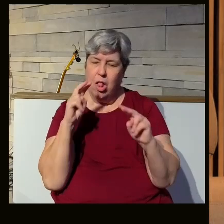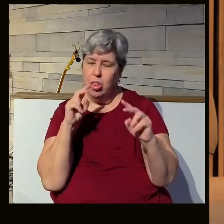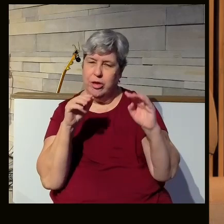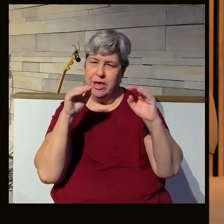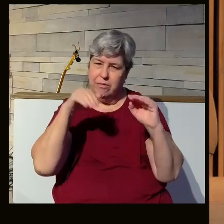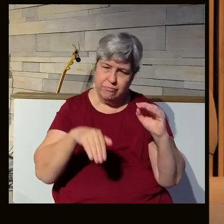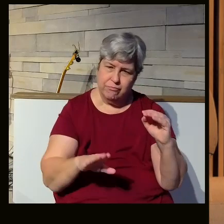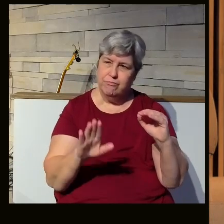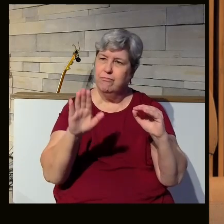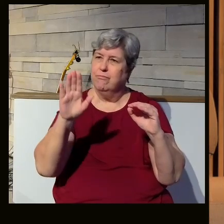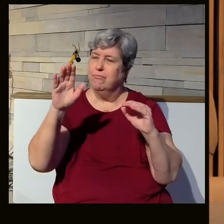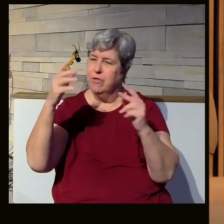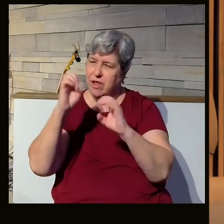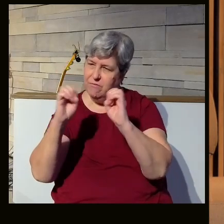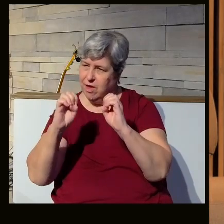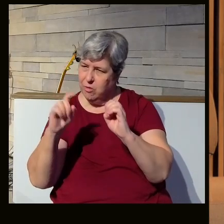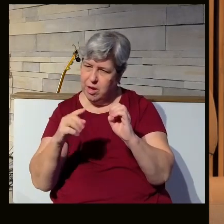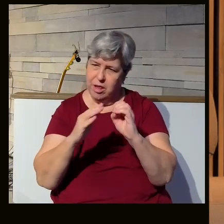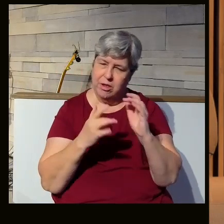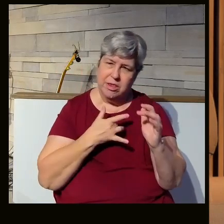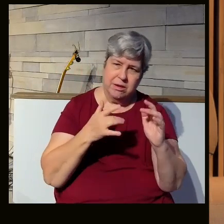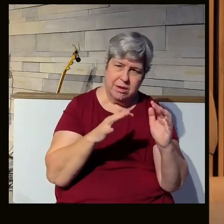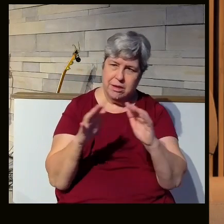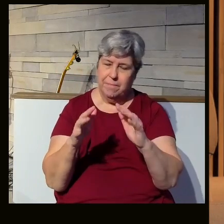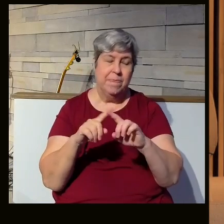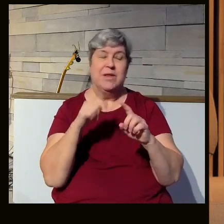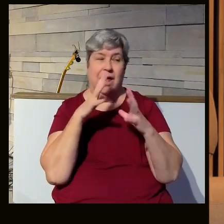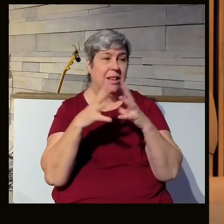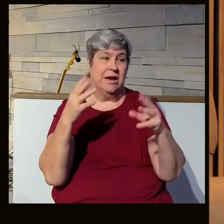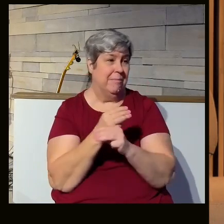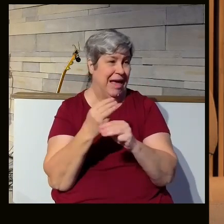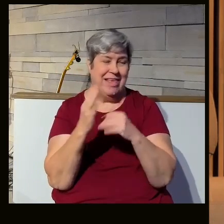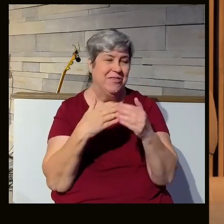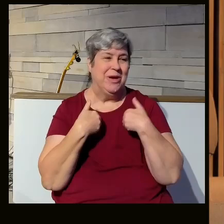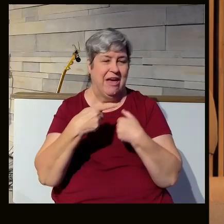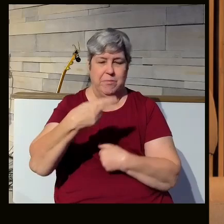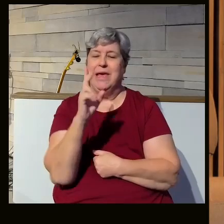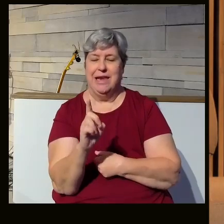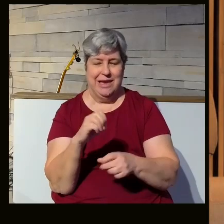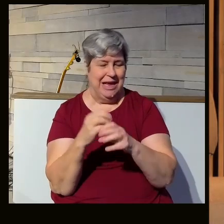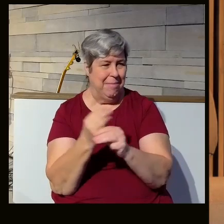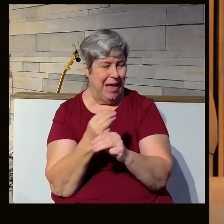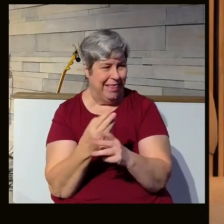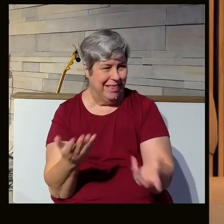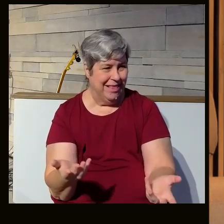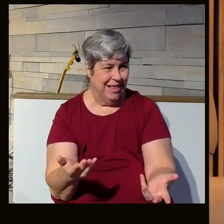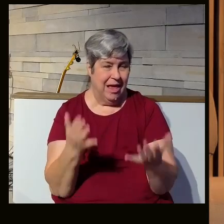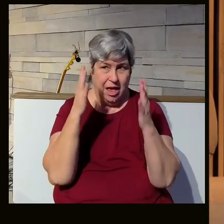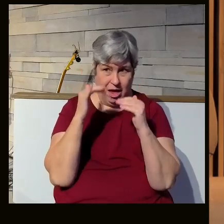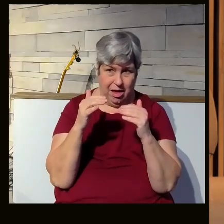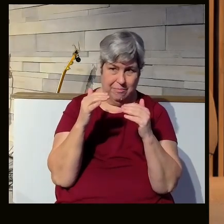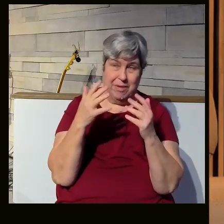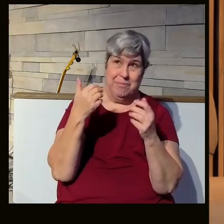and evaluating trends. Not a lot of math. What I want to ask, and I hope I can remember to